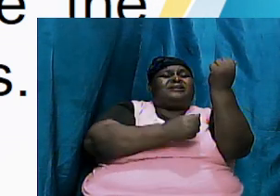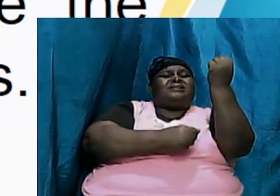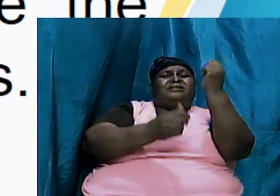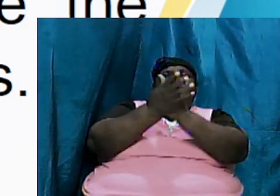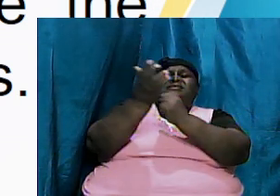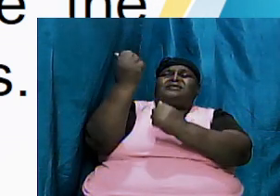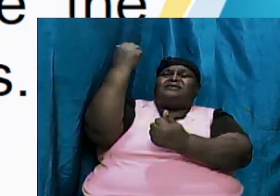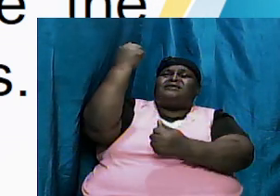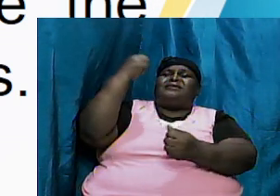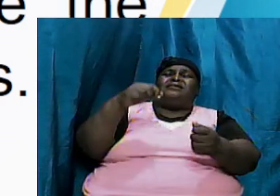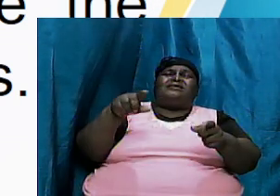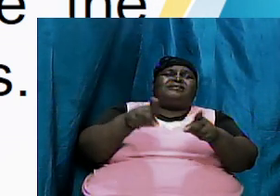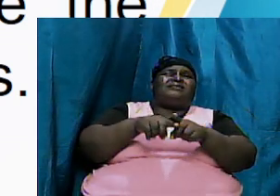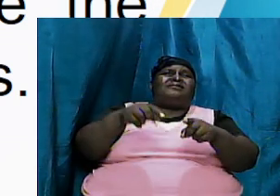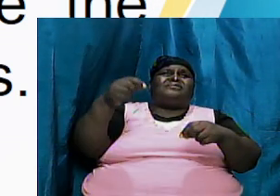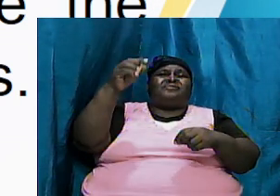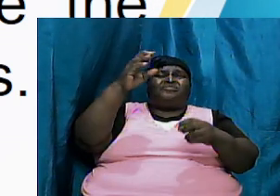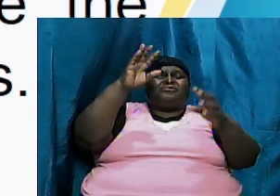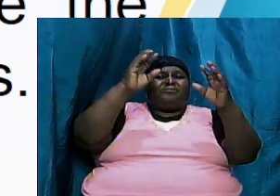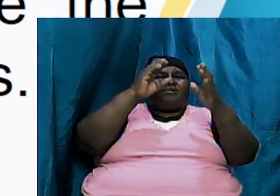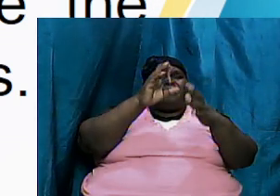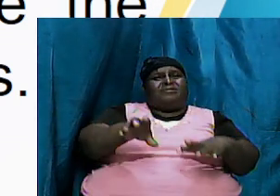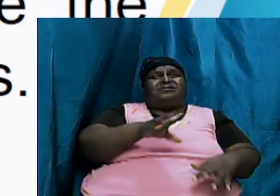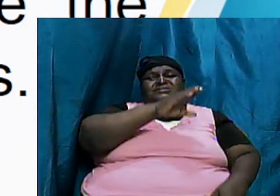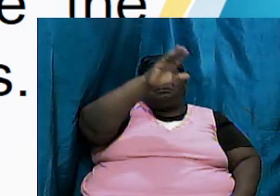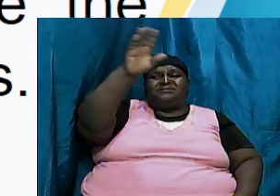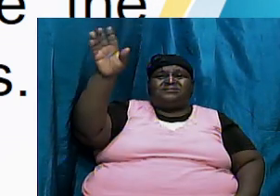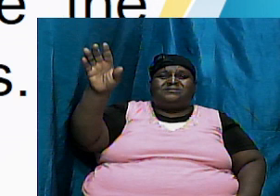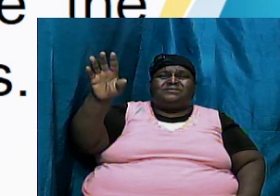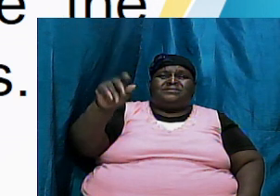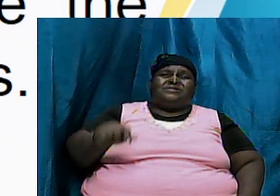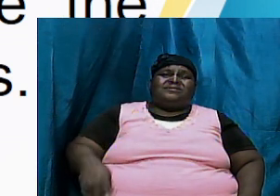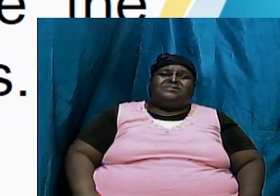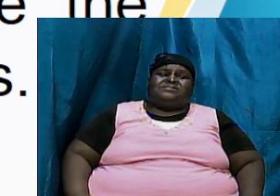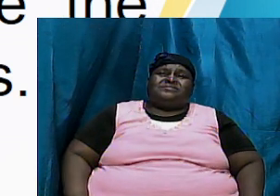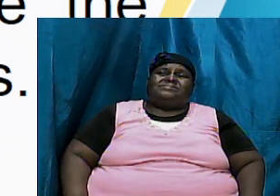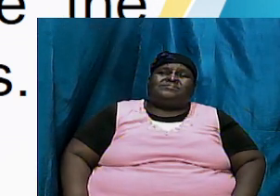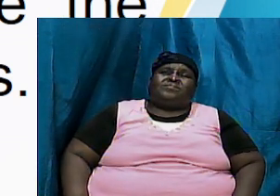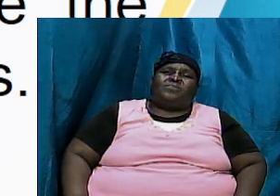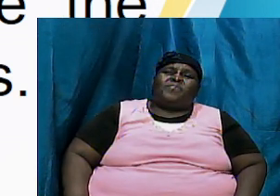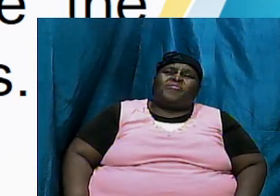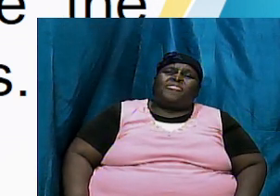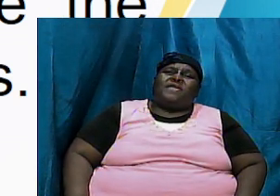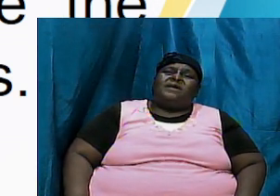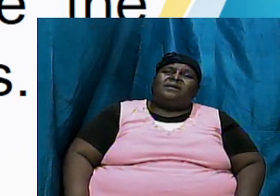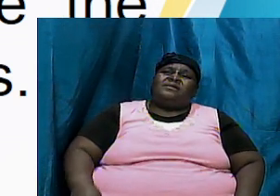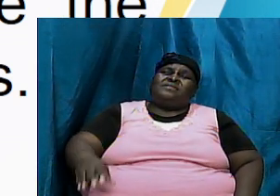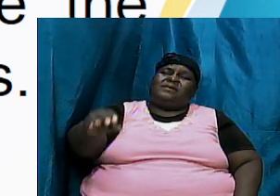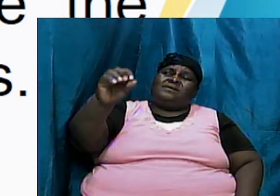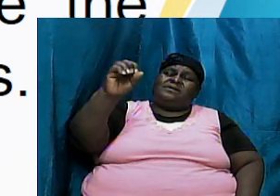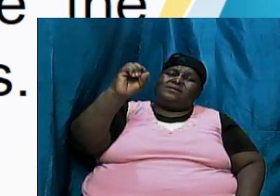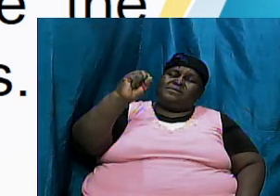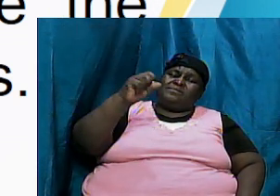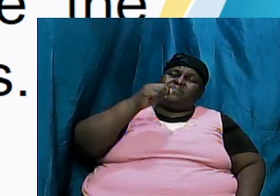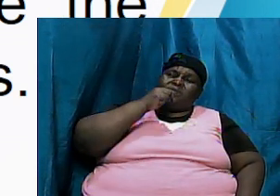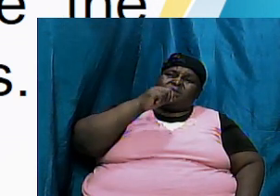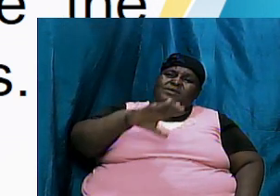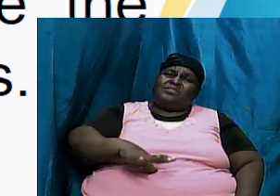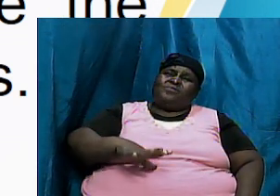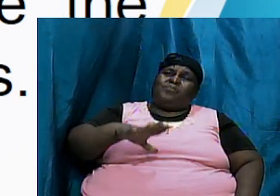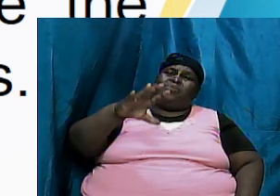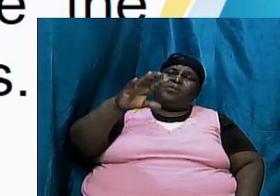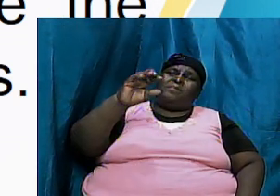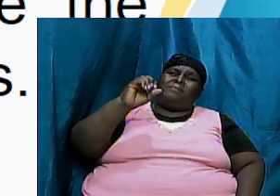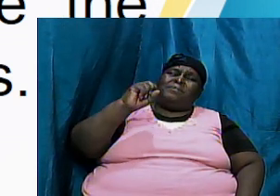was merely bruised his heel was merely bruised but it said the seed her seed the woman seed